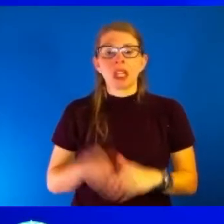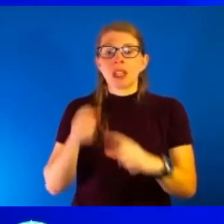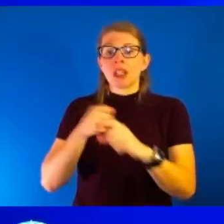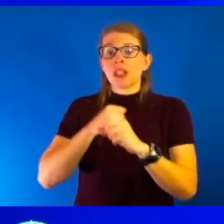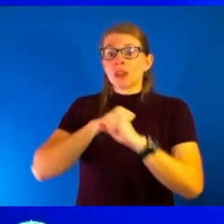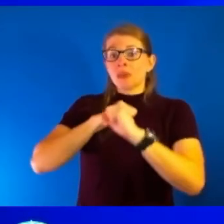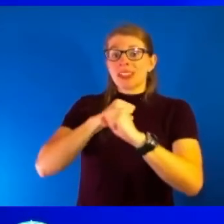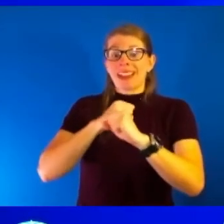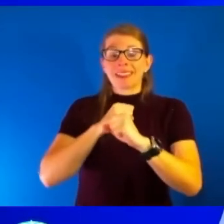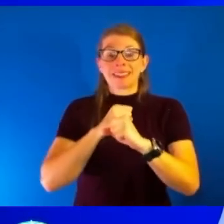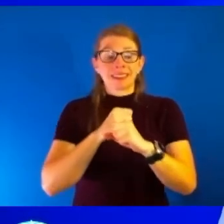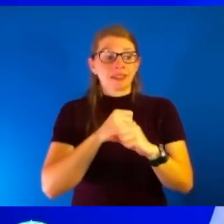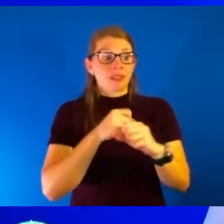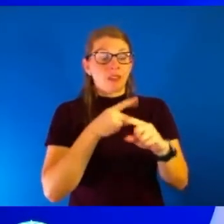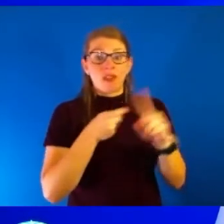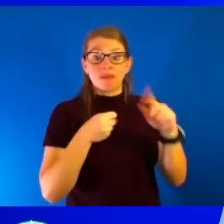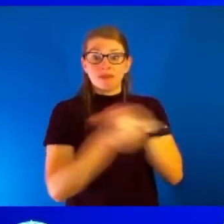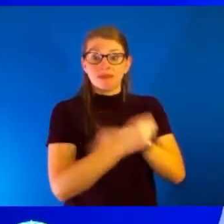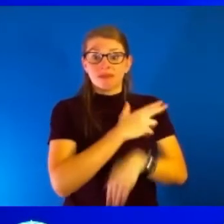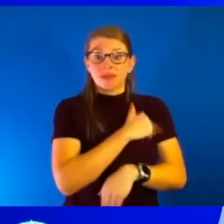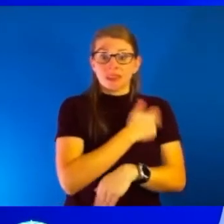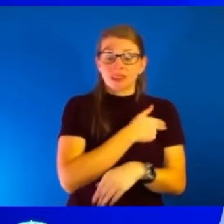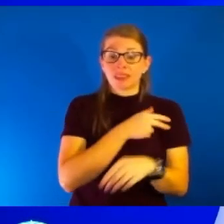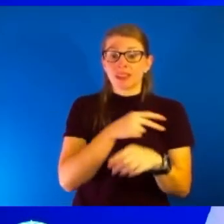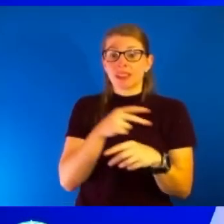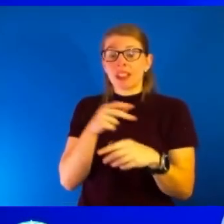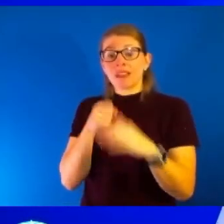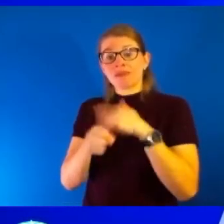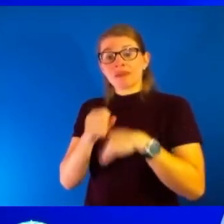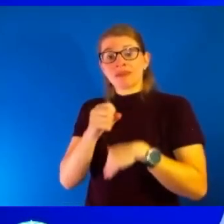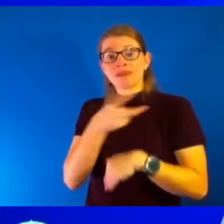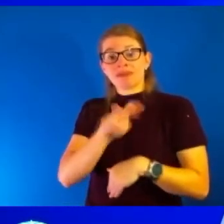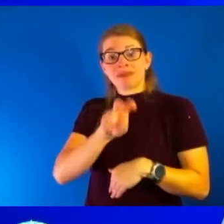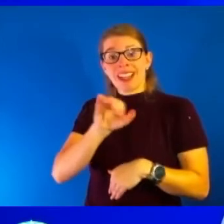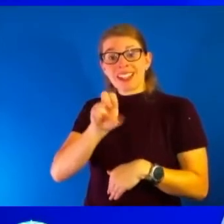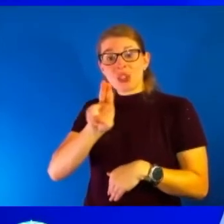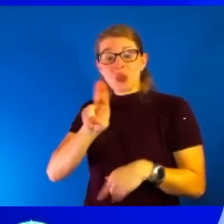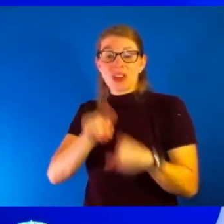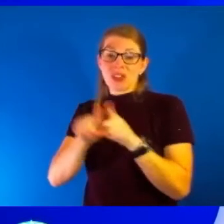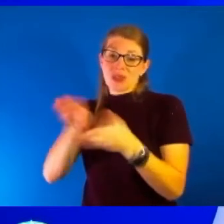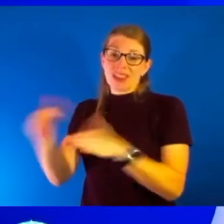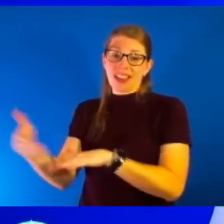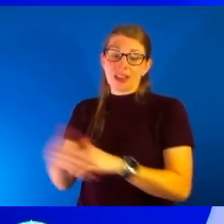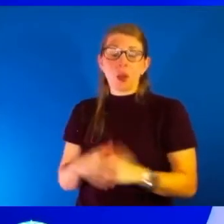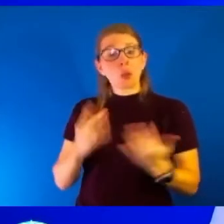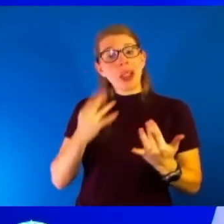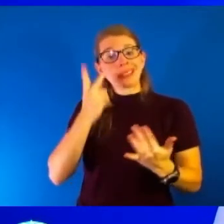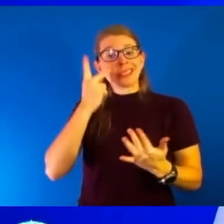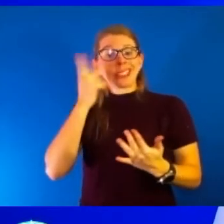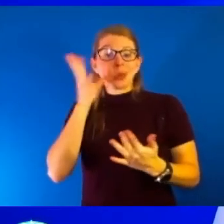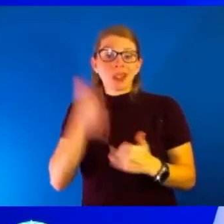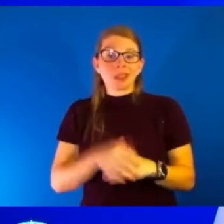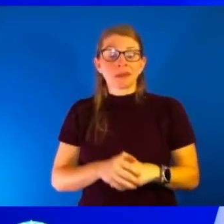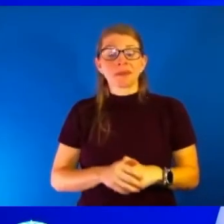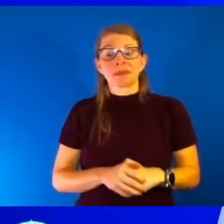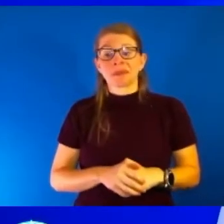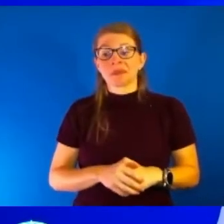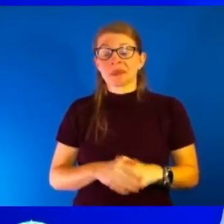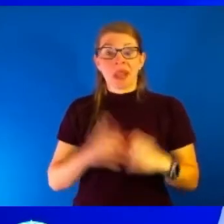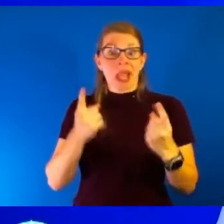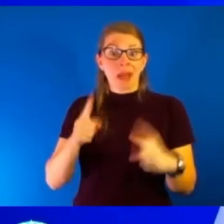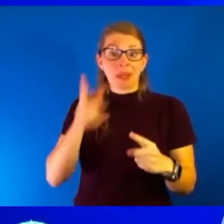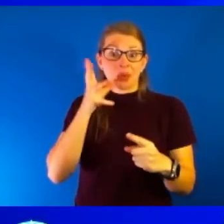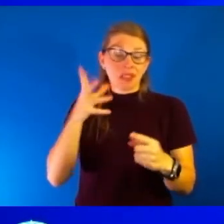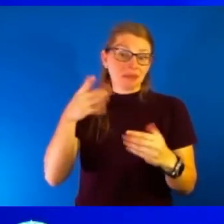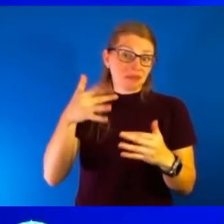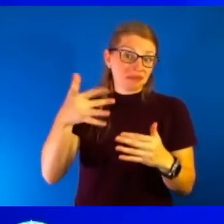ICU and dying. And so we really kind of need to wait and see exactly what will transpire now with